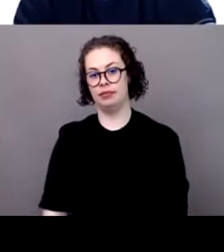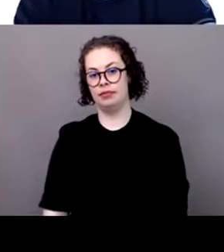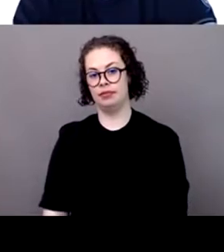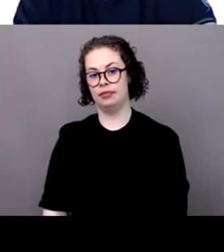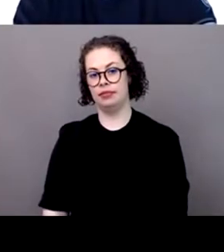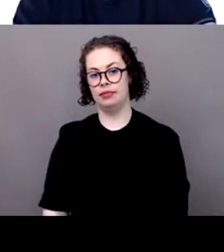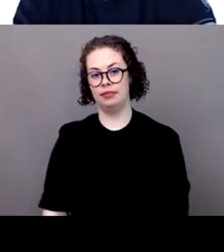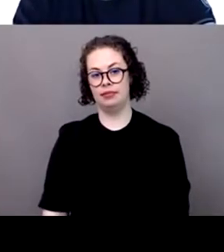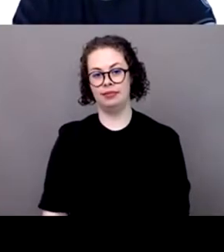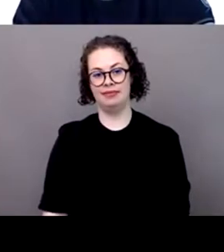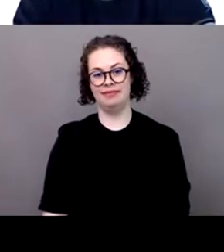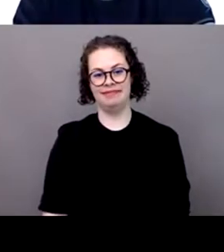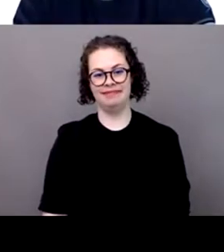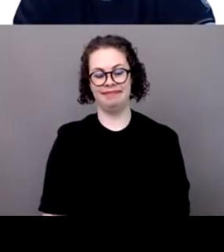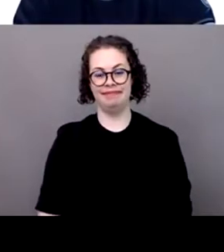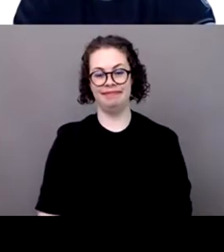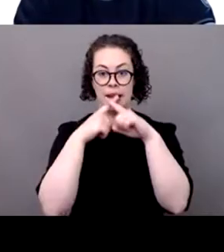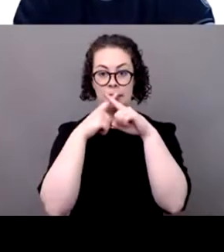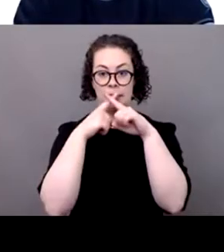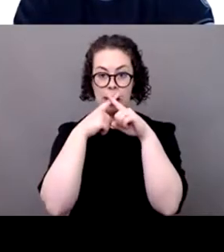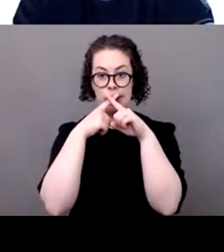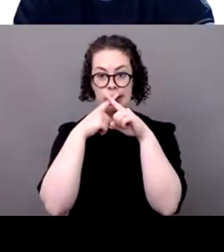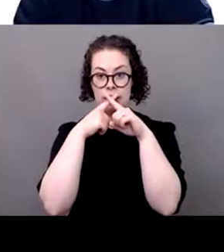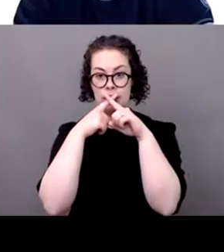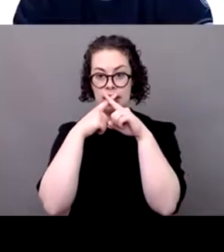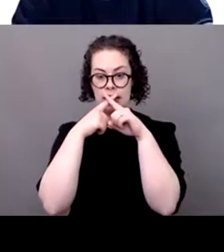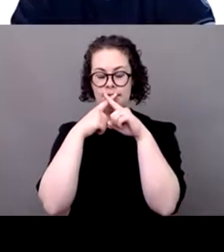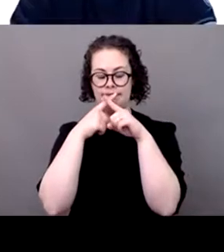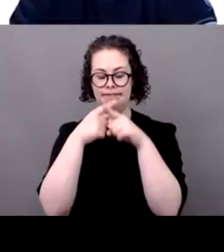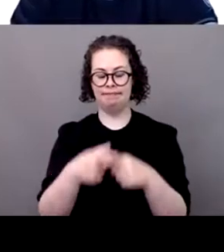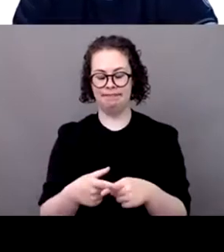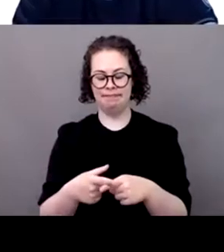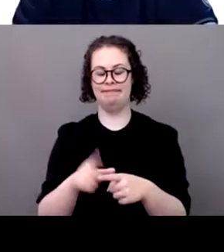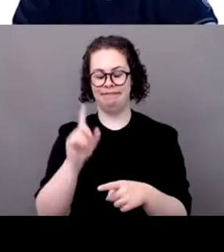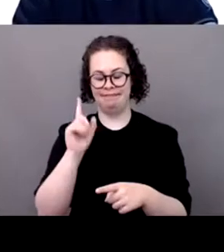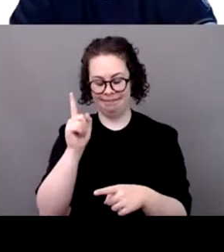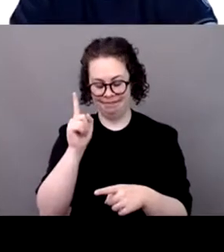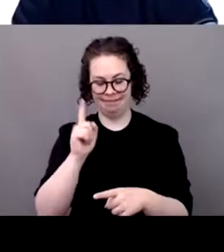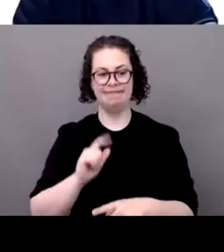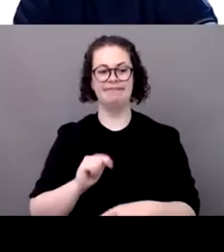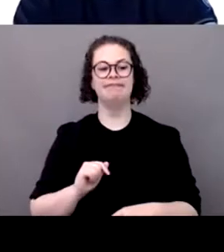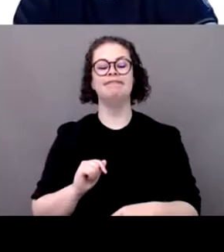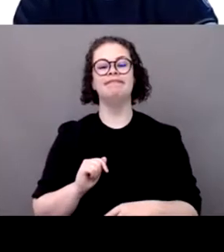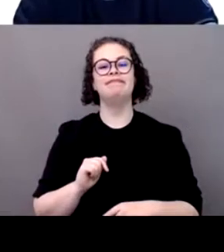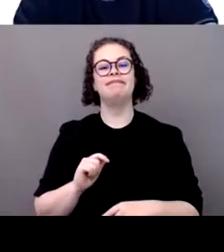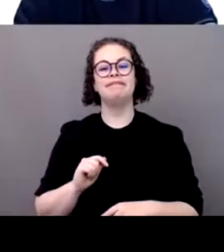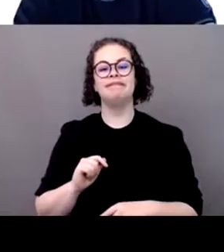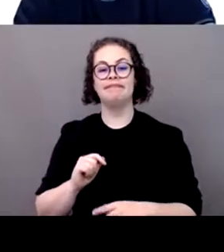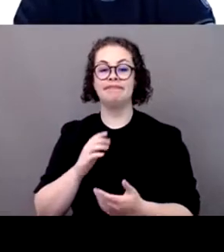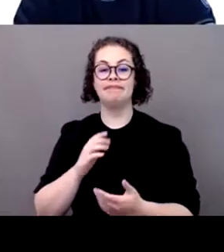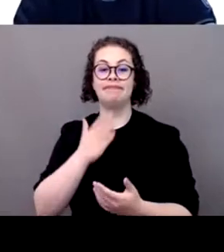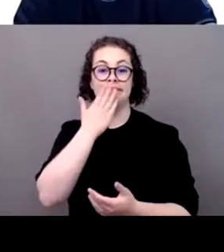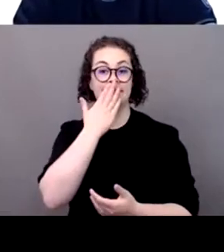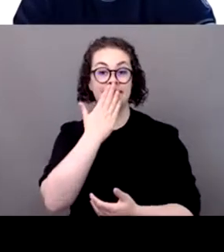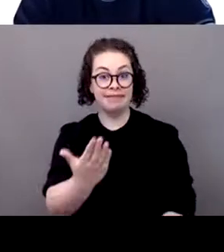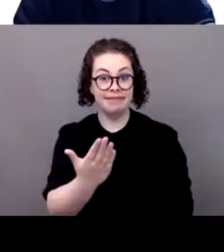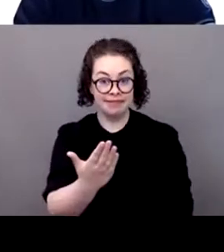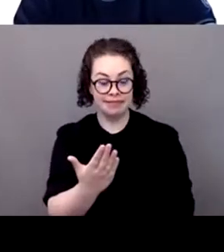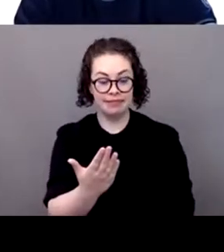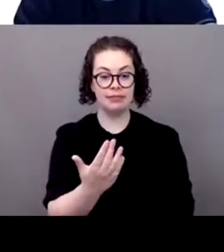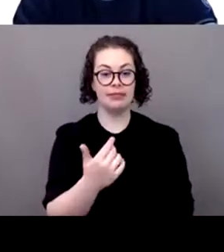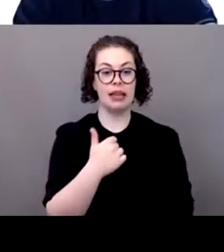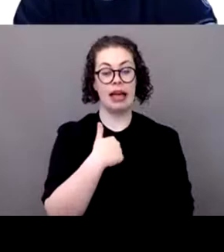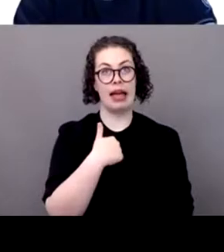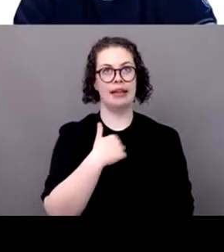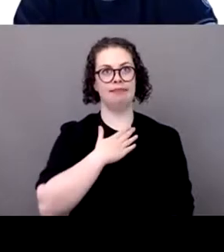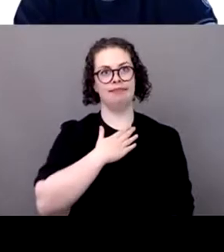Let me switch on Mike when we go. Thanks a lot. And indeed, as I tried to say in the beginning,